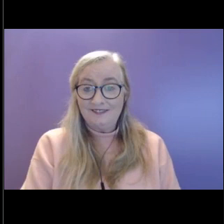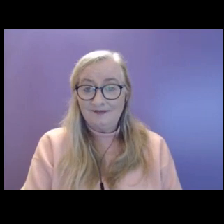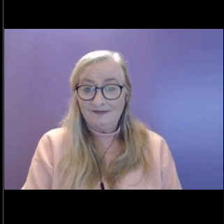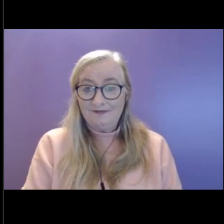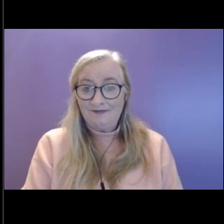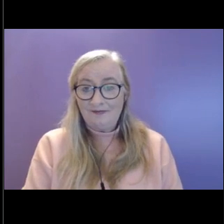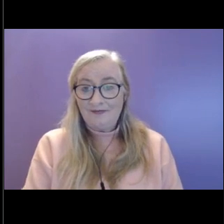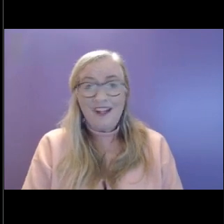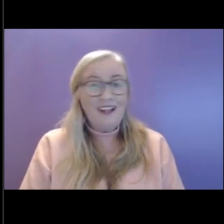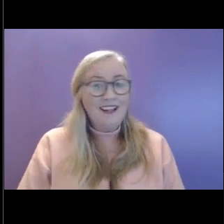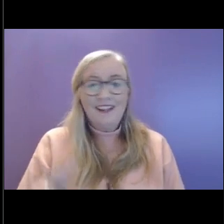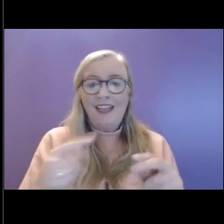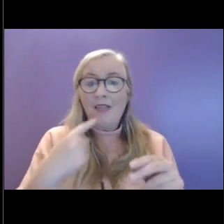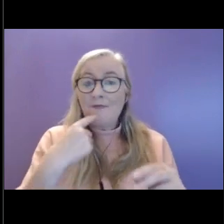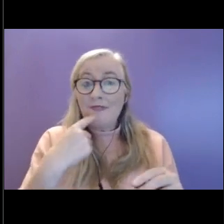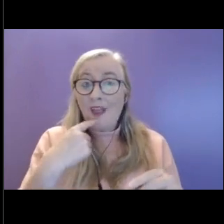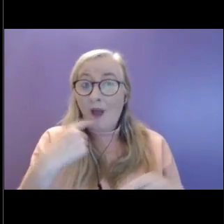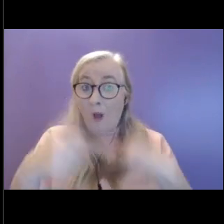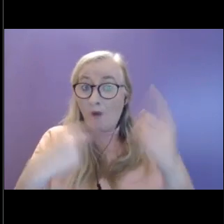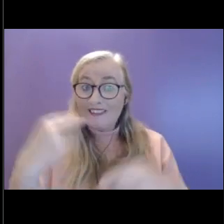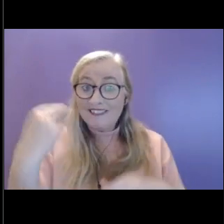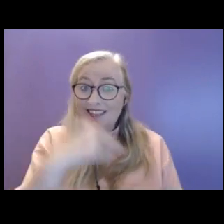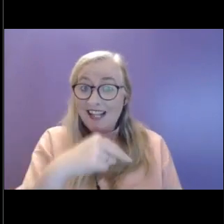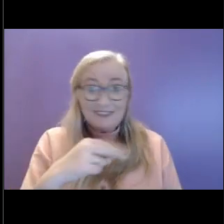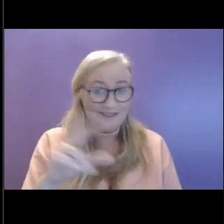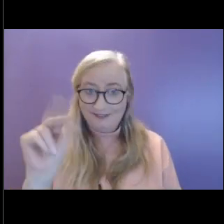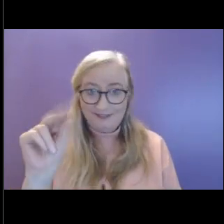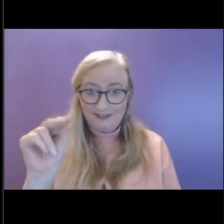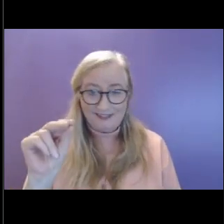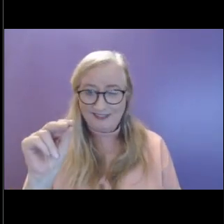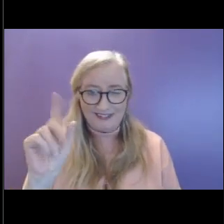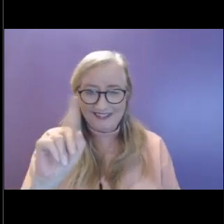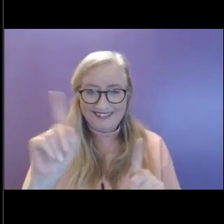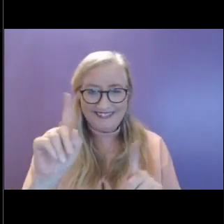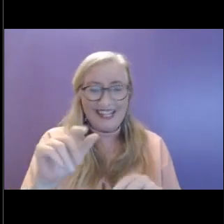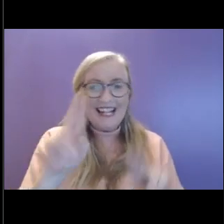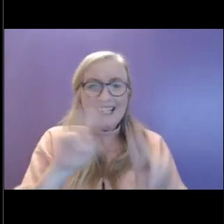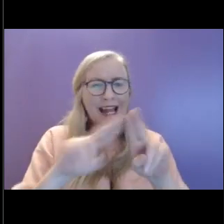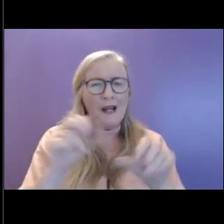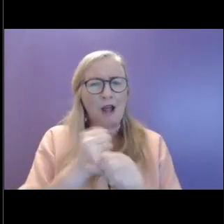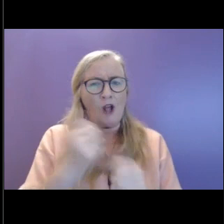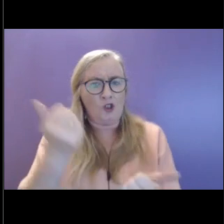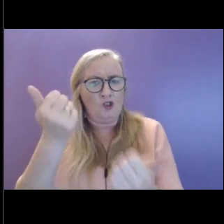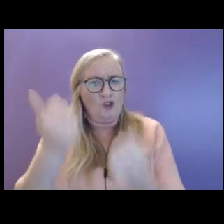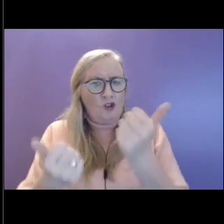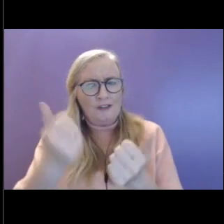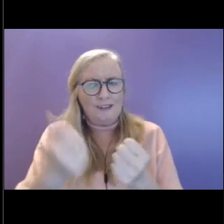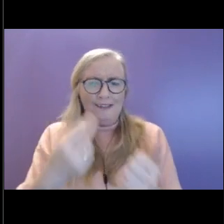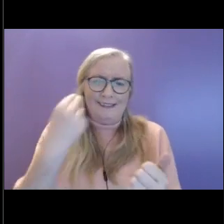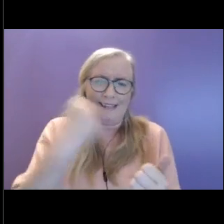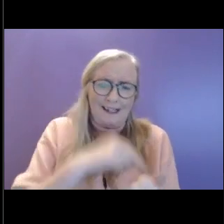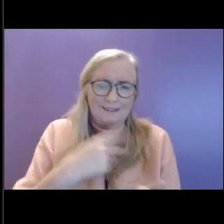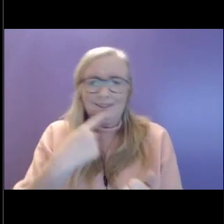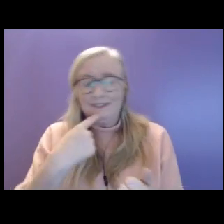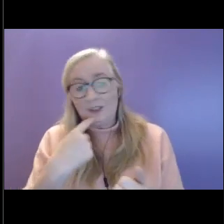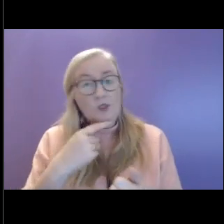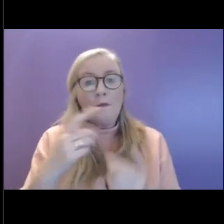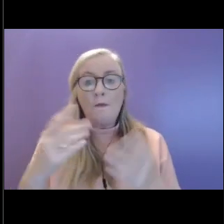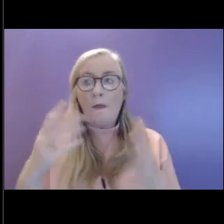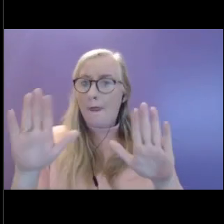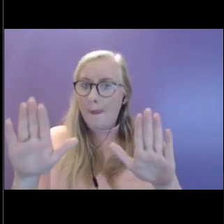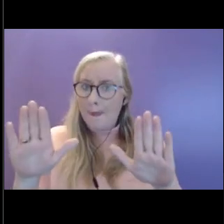Not always pleasant, but it's not about that. It's not about judging. Just whatever it is that you can taste.